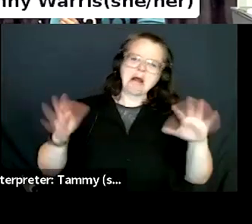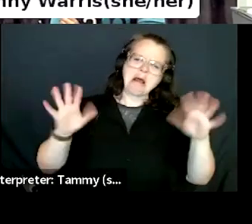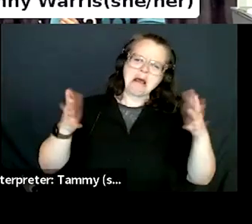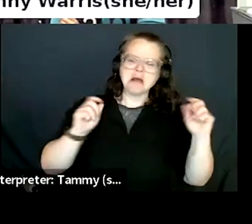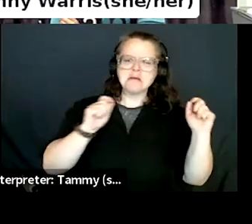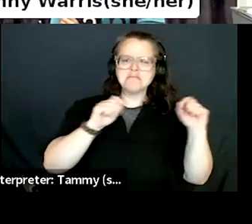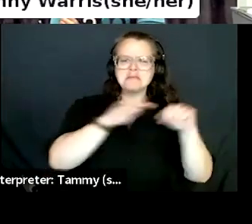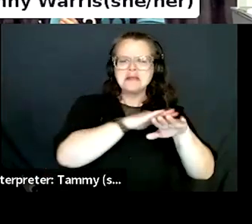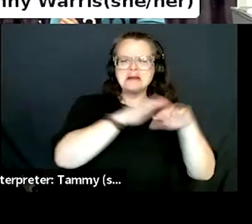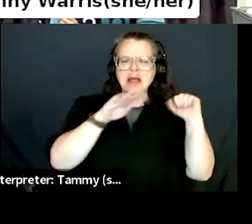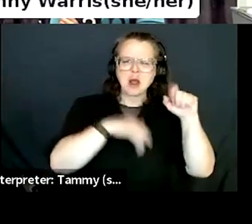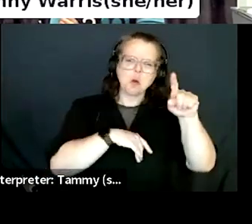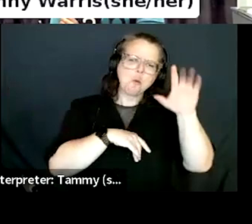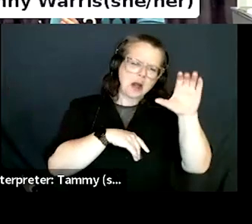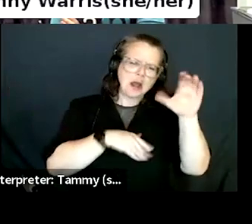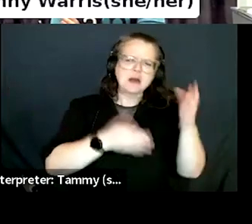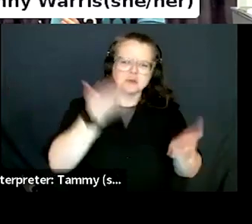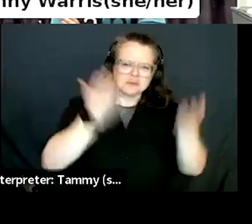Nina.